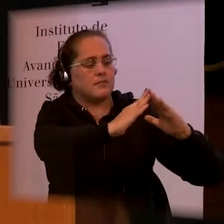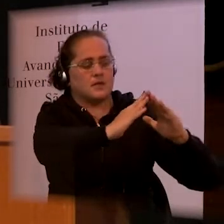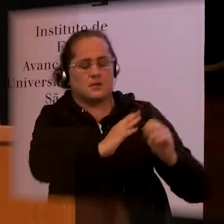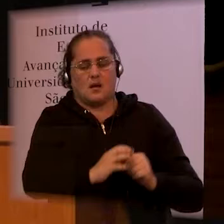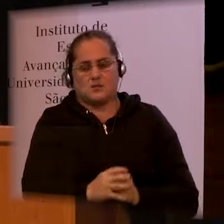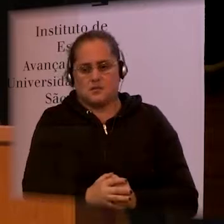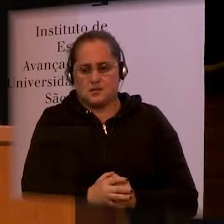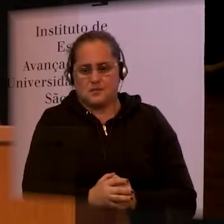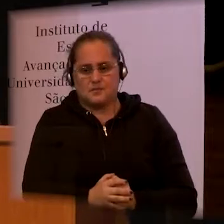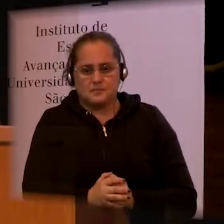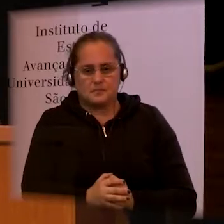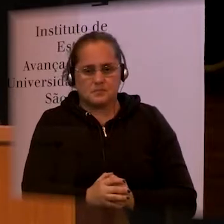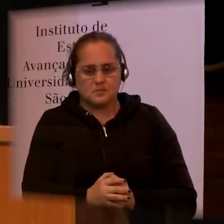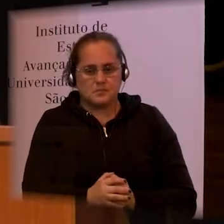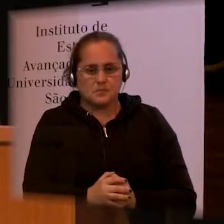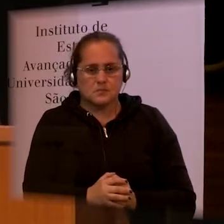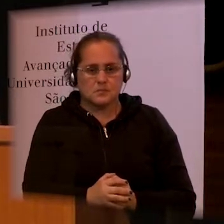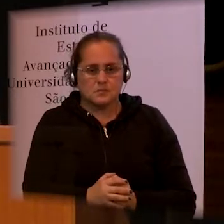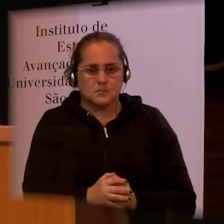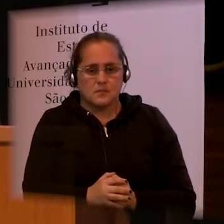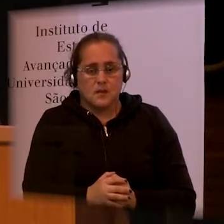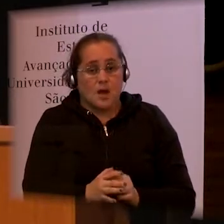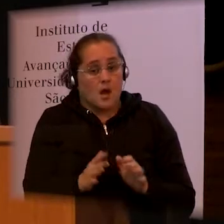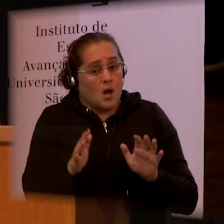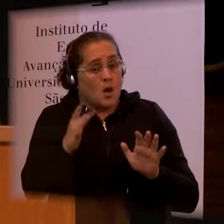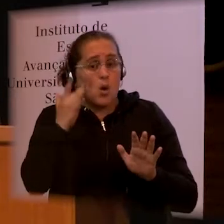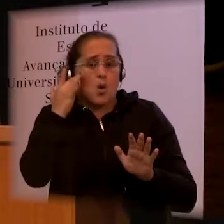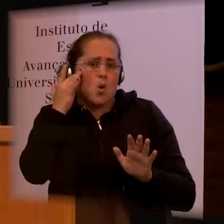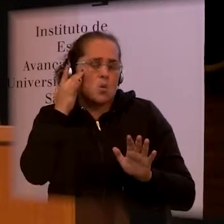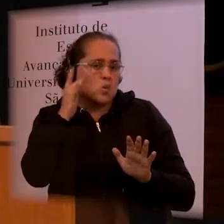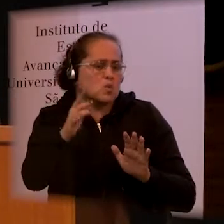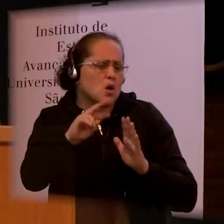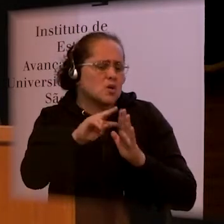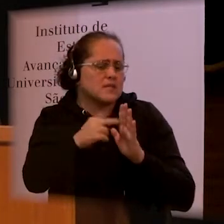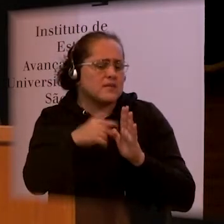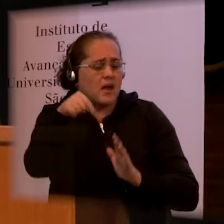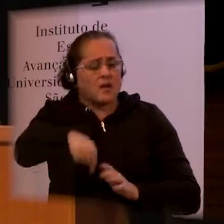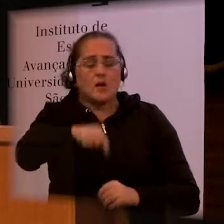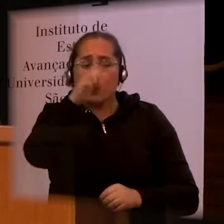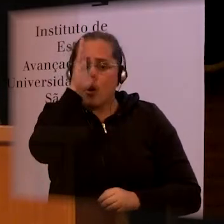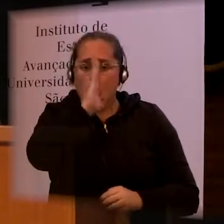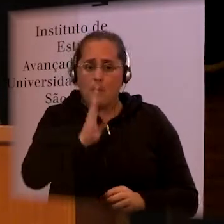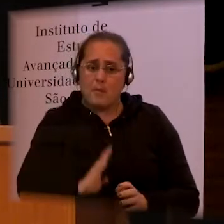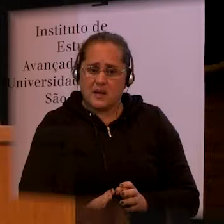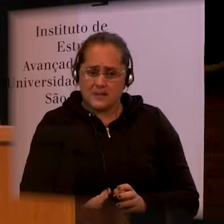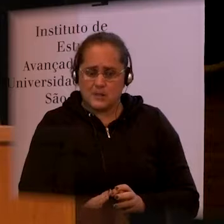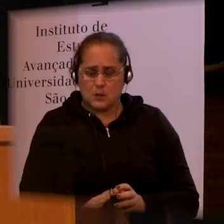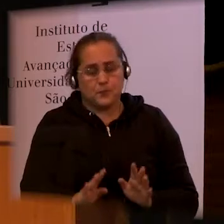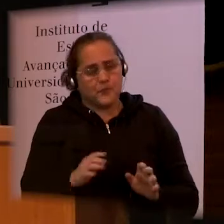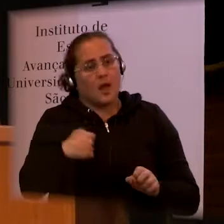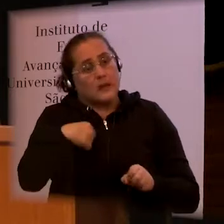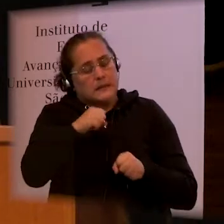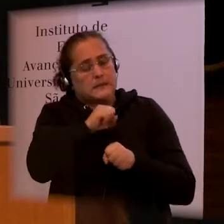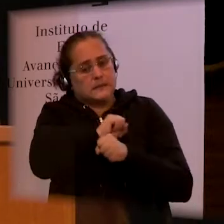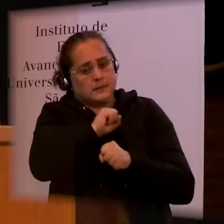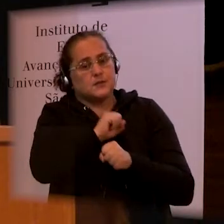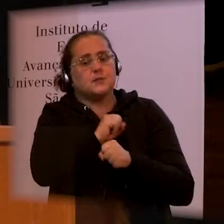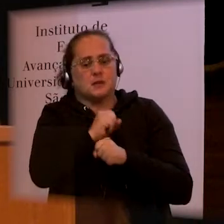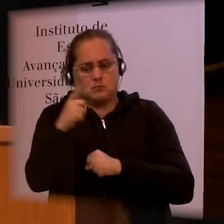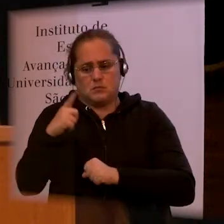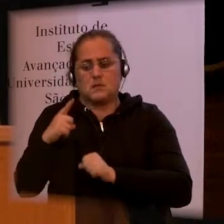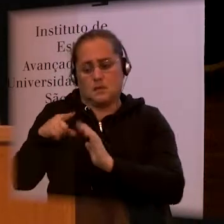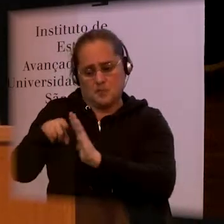So I don't know what that means for Brazil and there hopefully will be national surveys soon. But this is what we found in Guatemala.